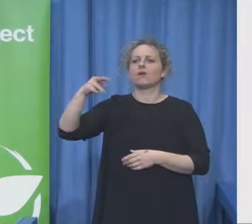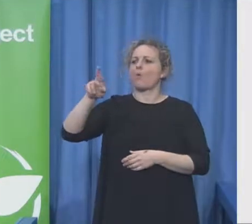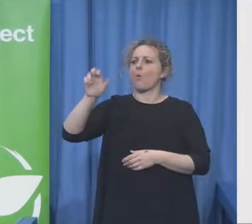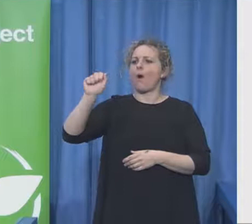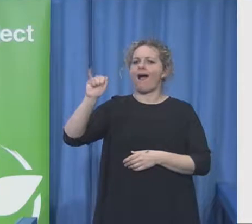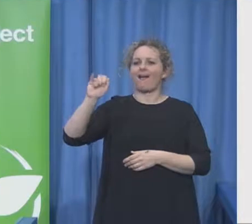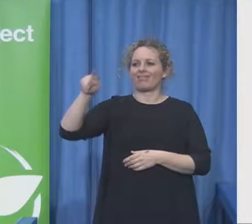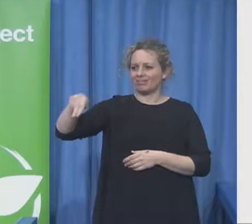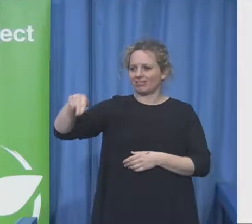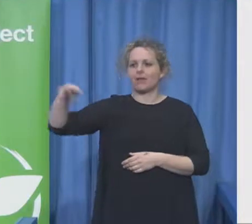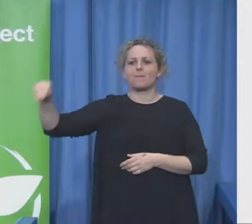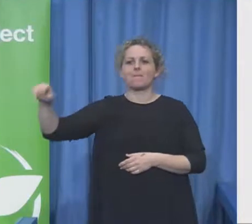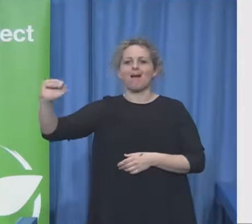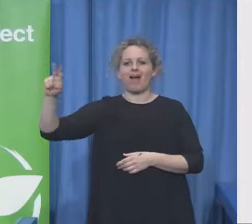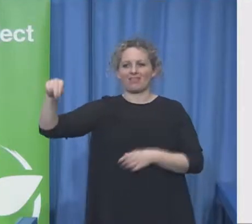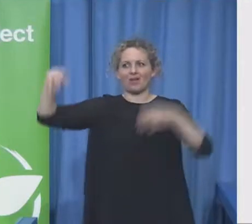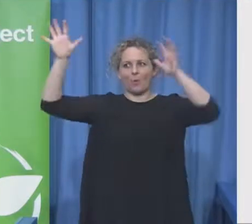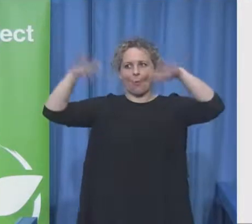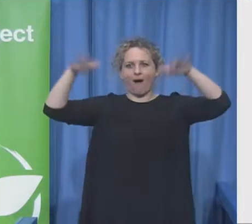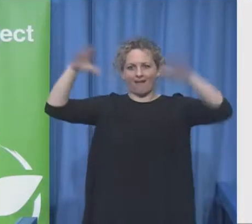representation could fit them all